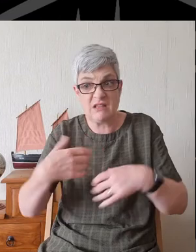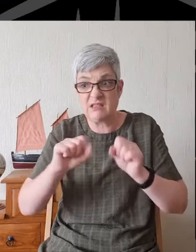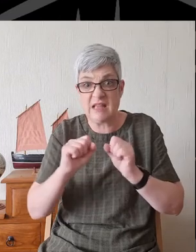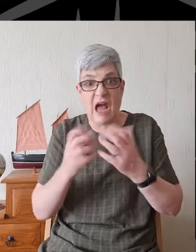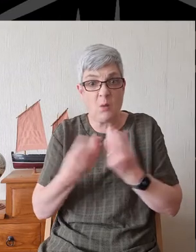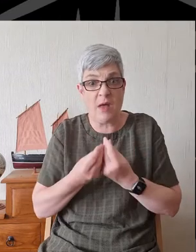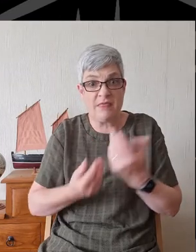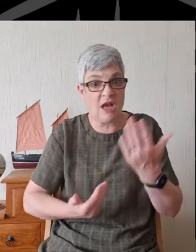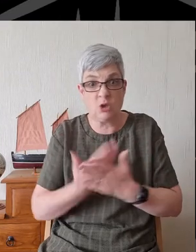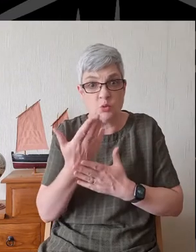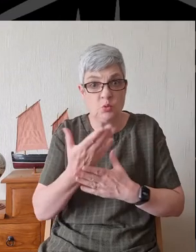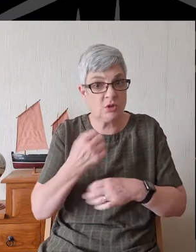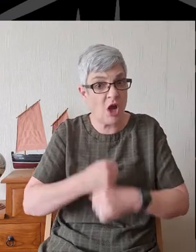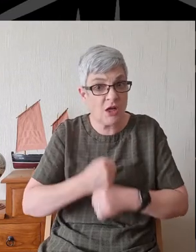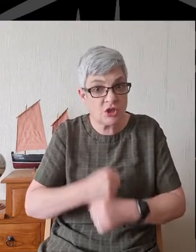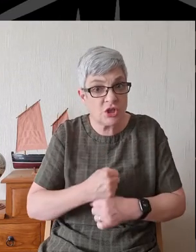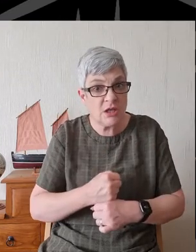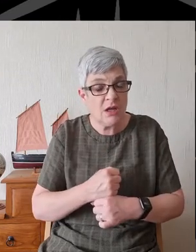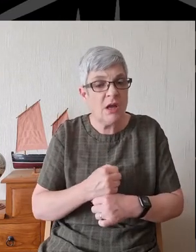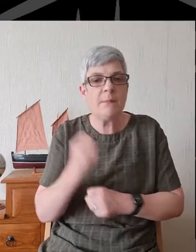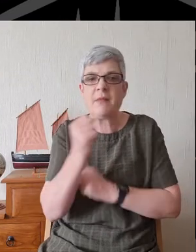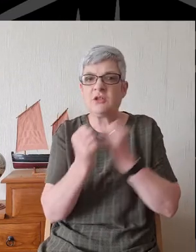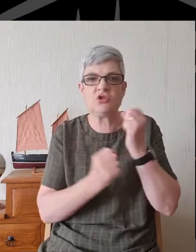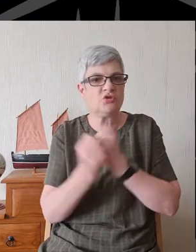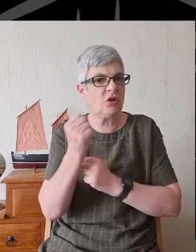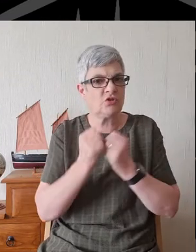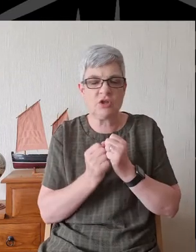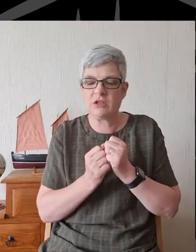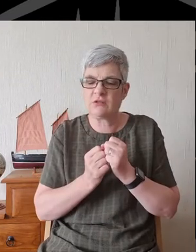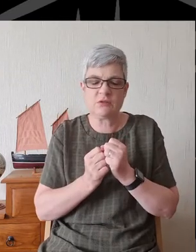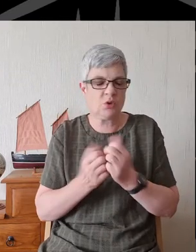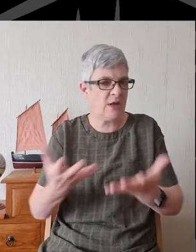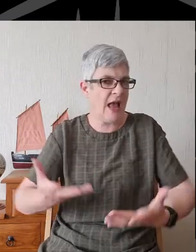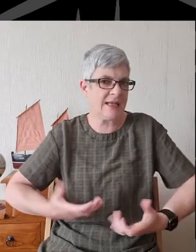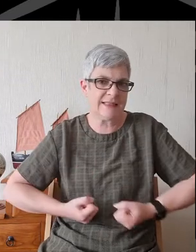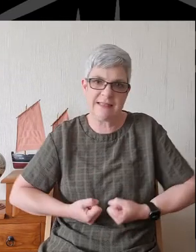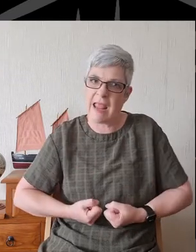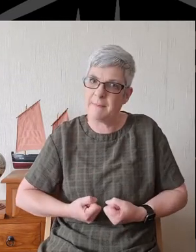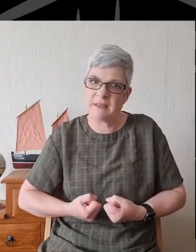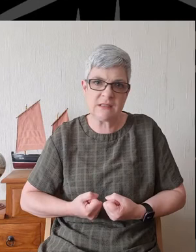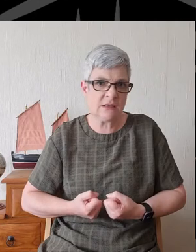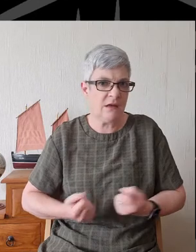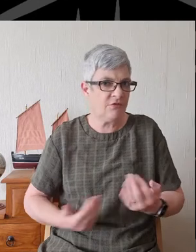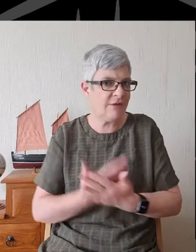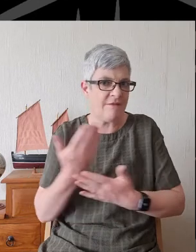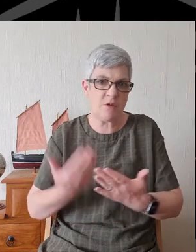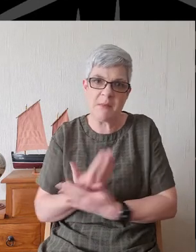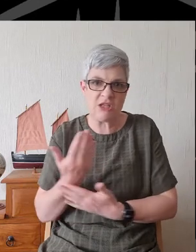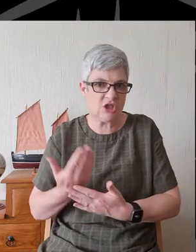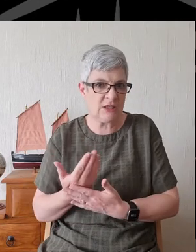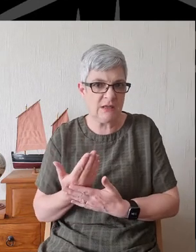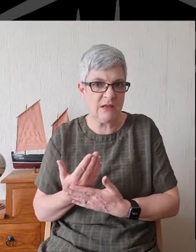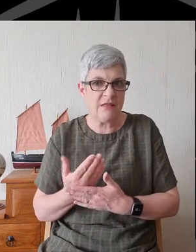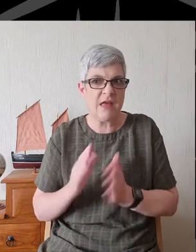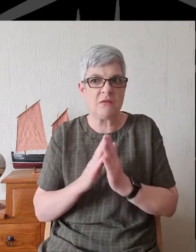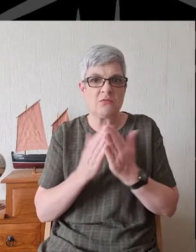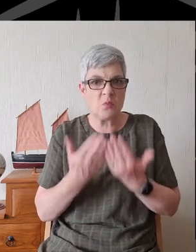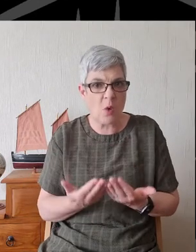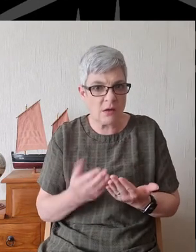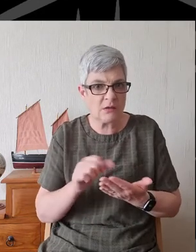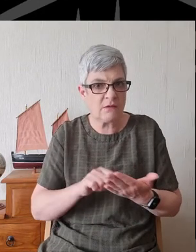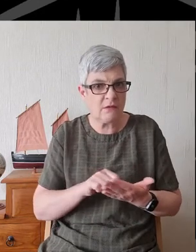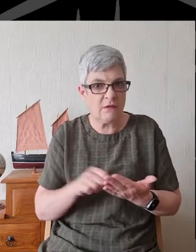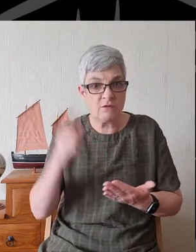but the structures of the time couldn't stomach the message of the Reformation that the Word of God was more important than the church